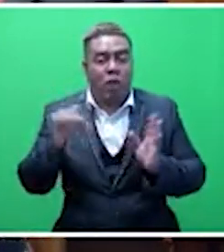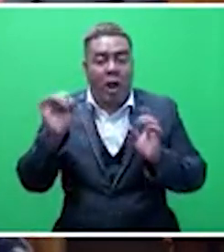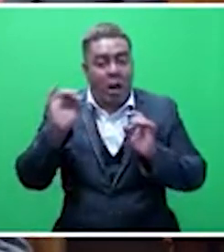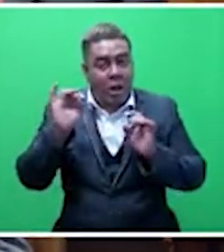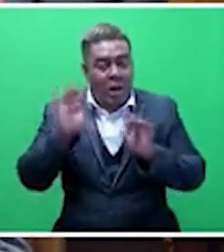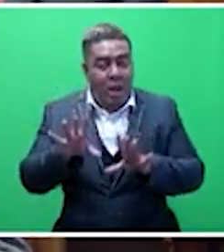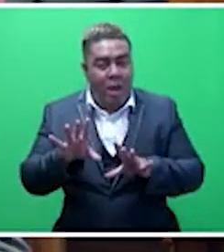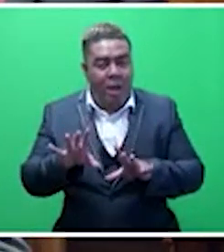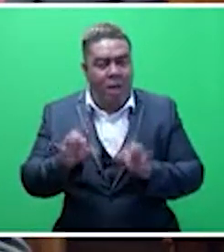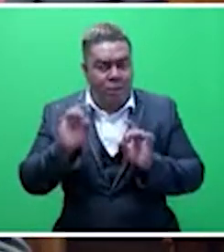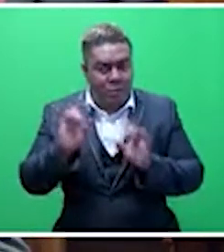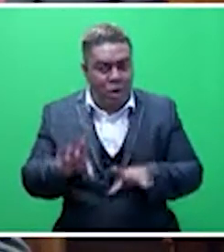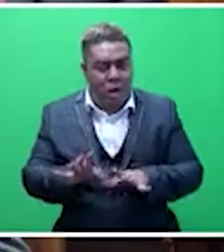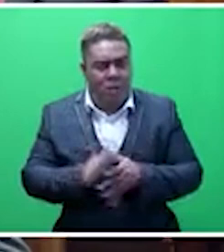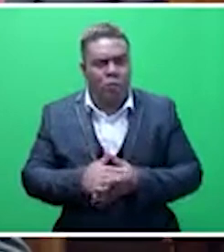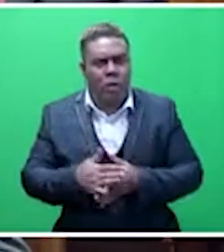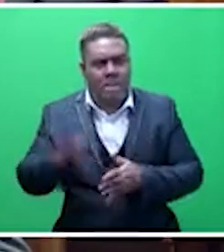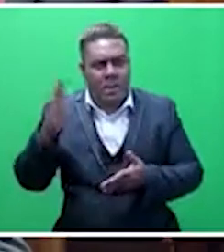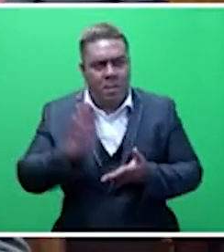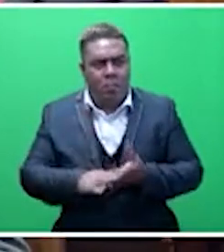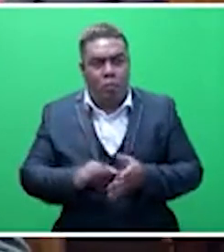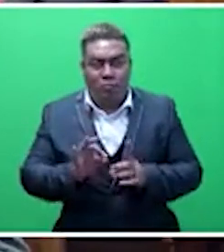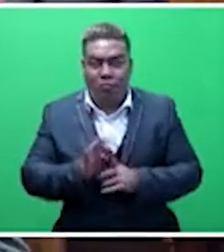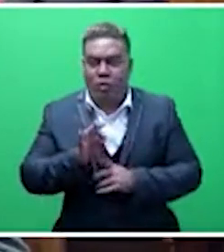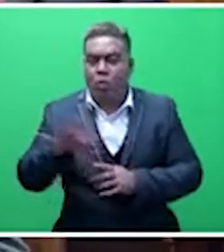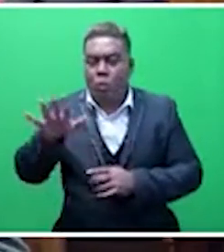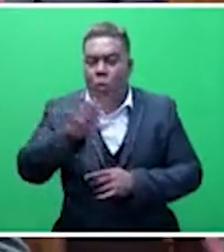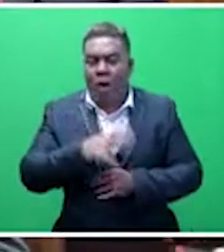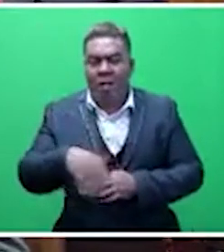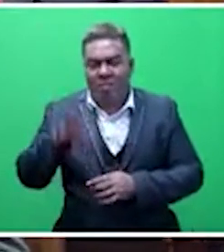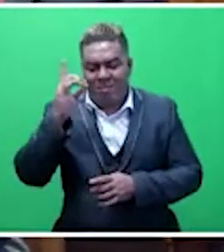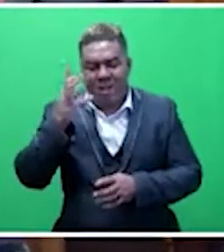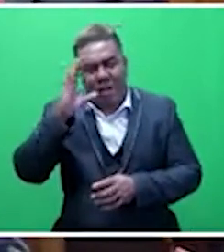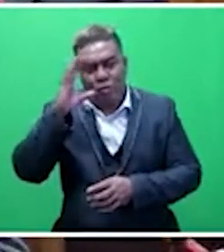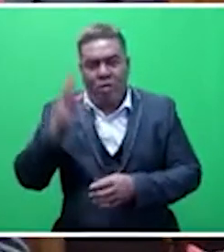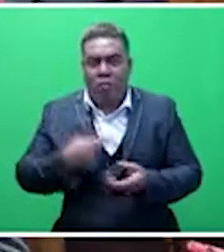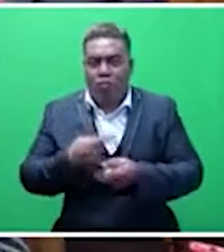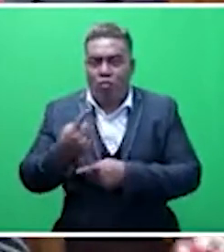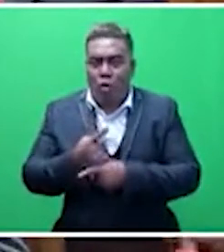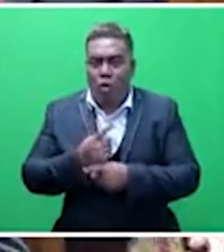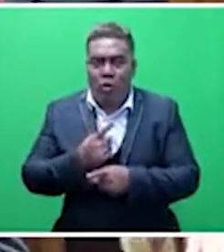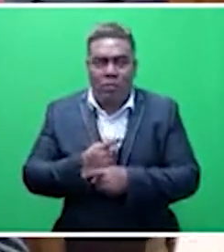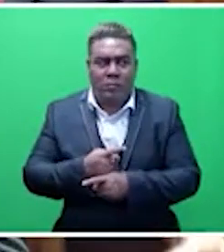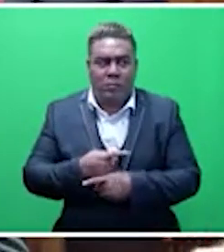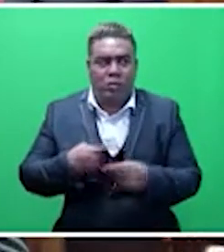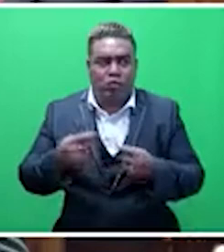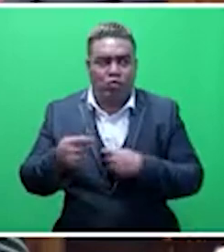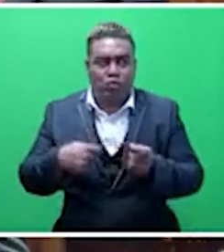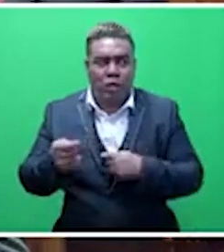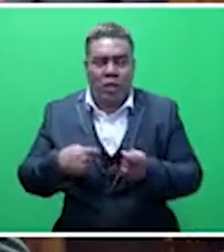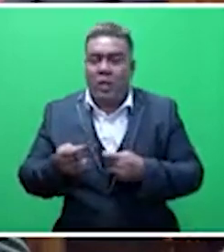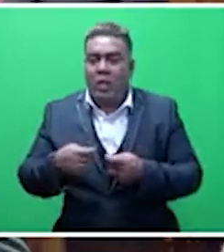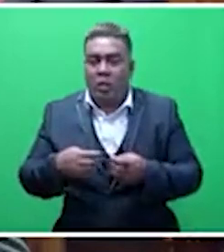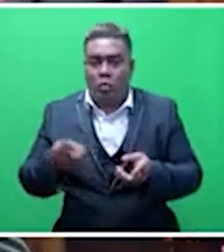When they look at minimum wage increase, they go around the countryside. They talk to trade unions if they want to turn up and probably like NFP they